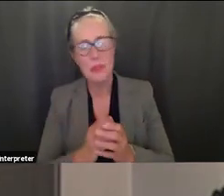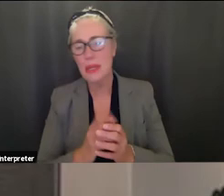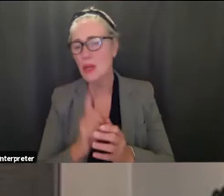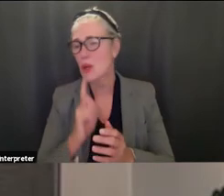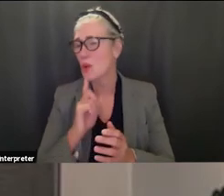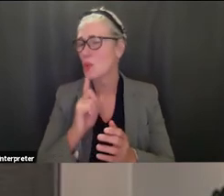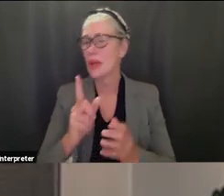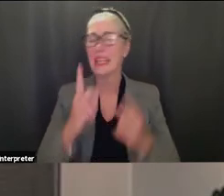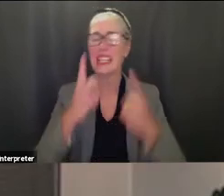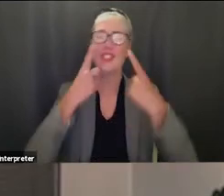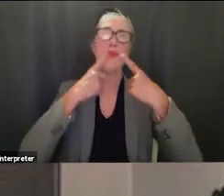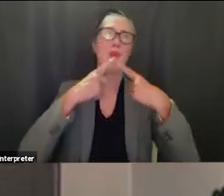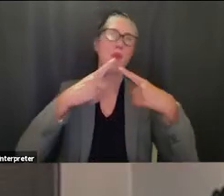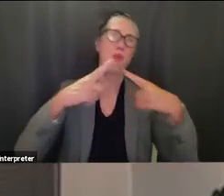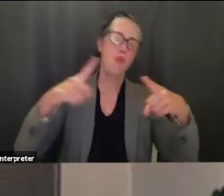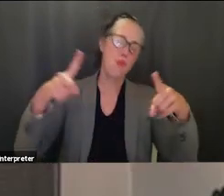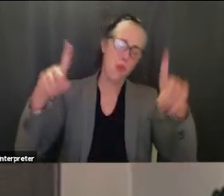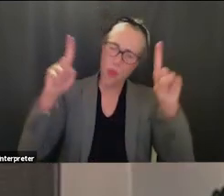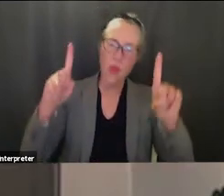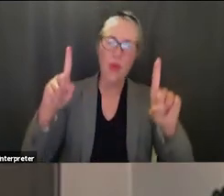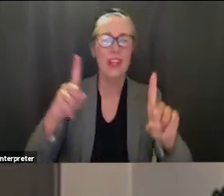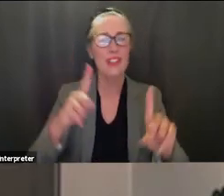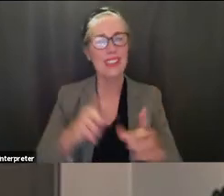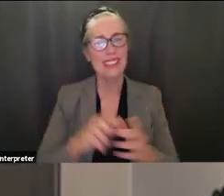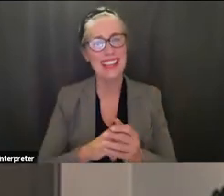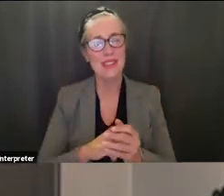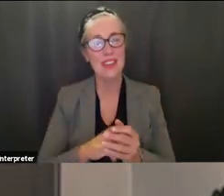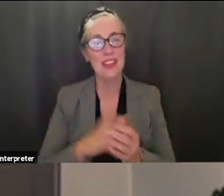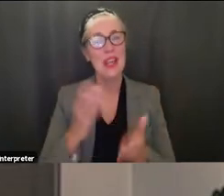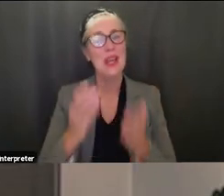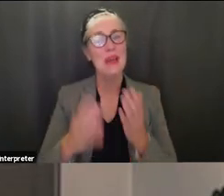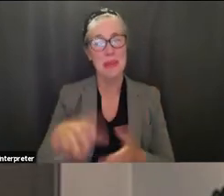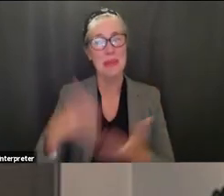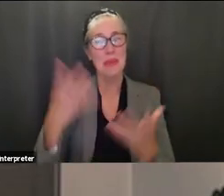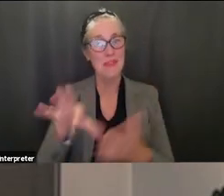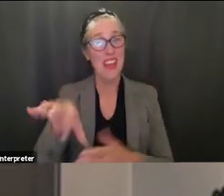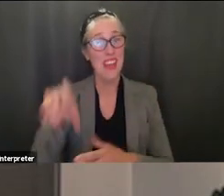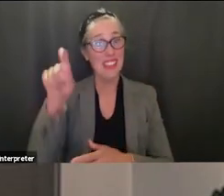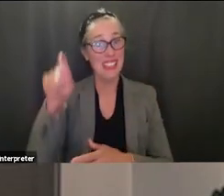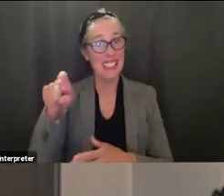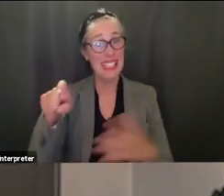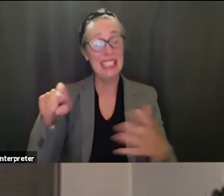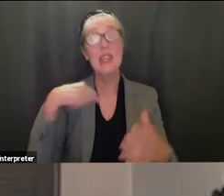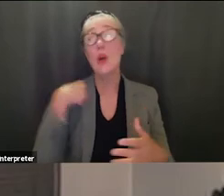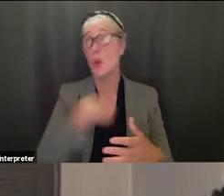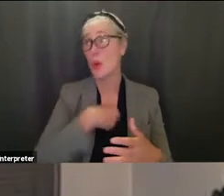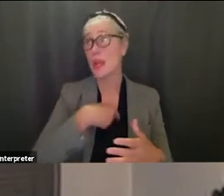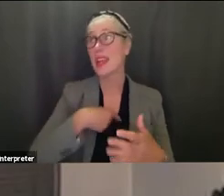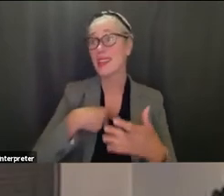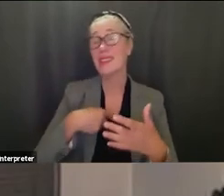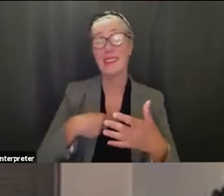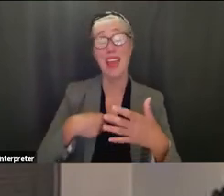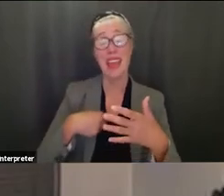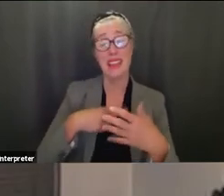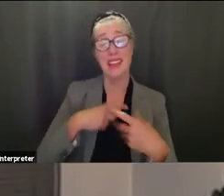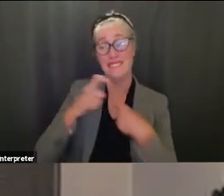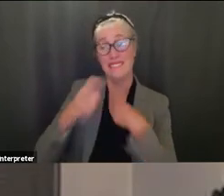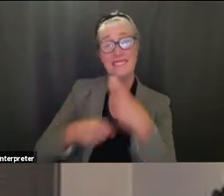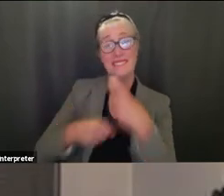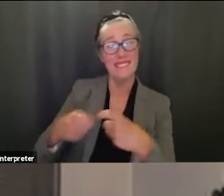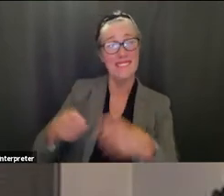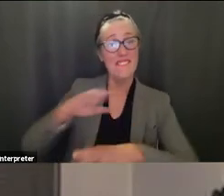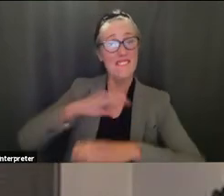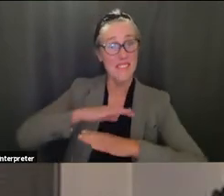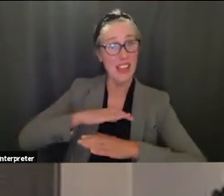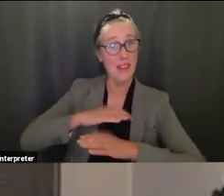park successful so thanks to the work and and maybe we've found a need that we can continue to fill in this community for years to come thank you